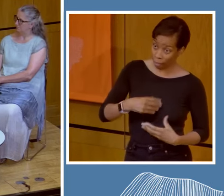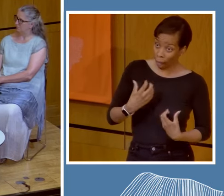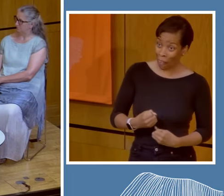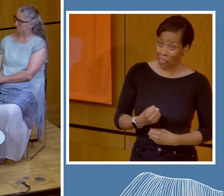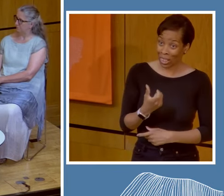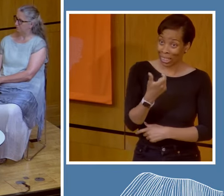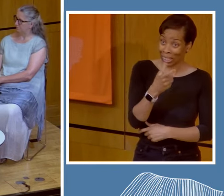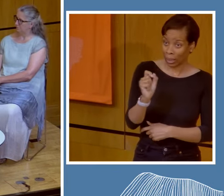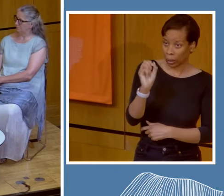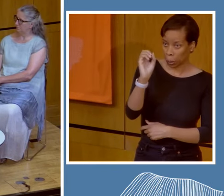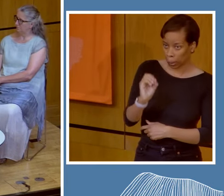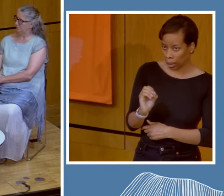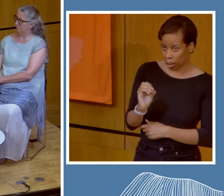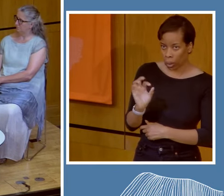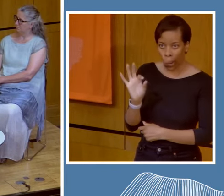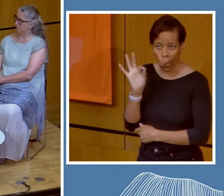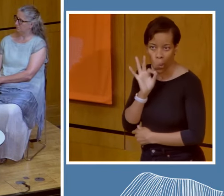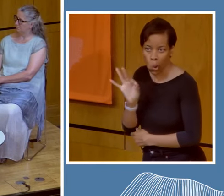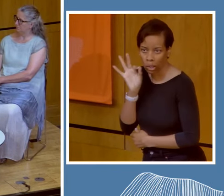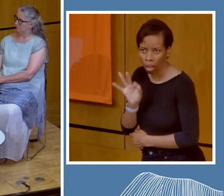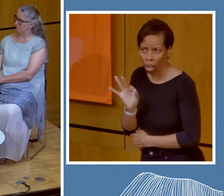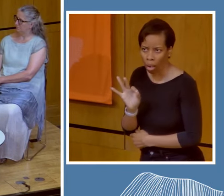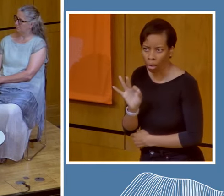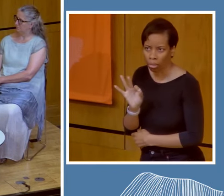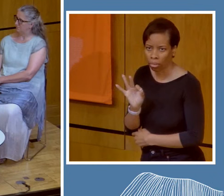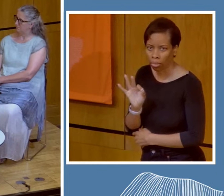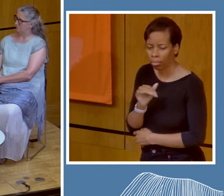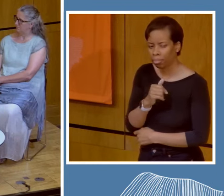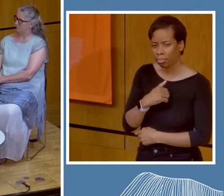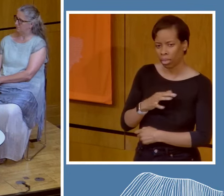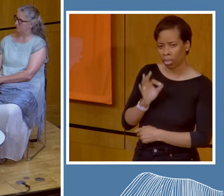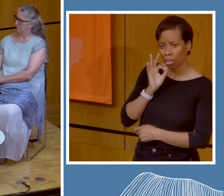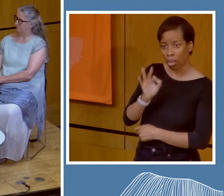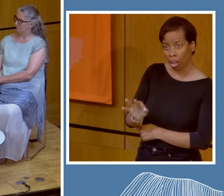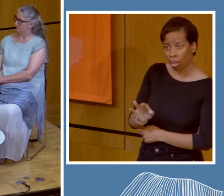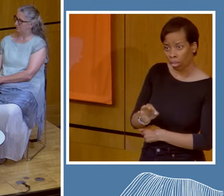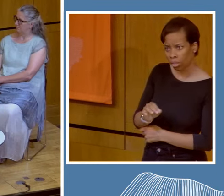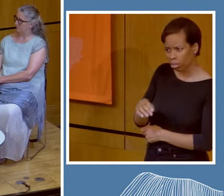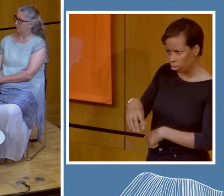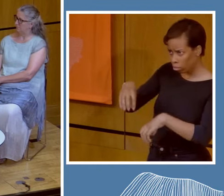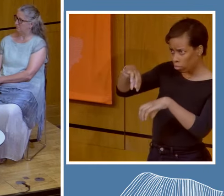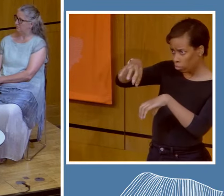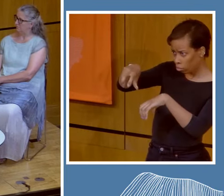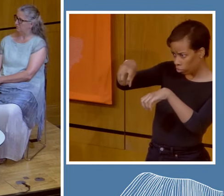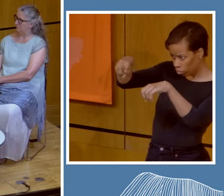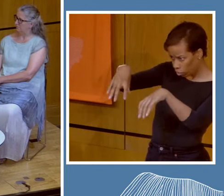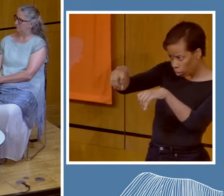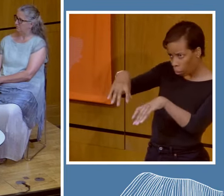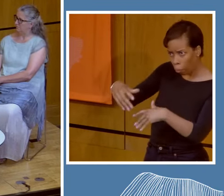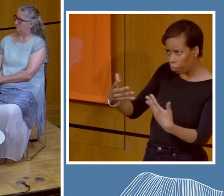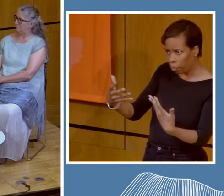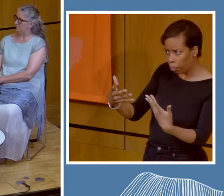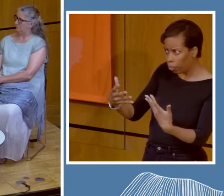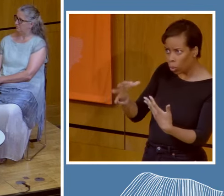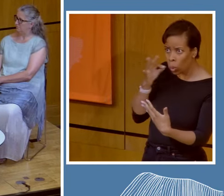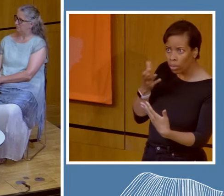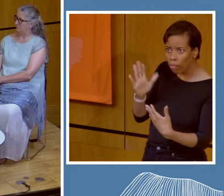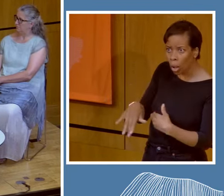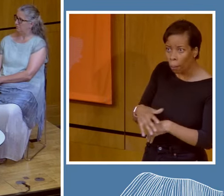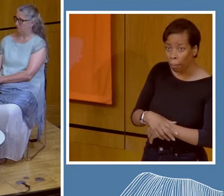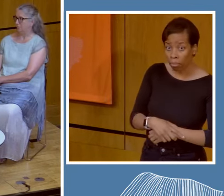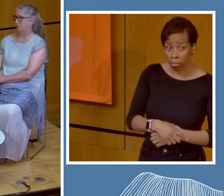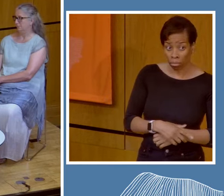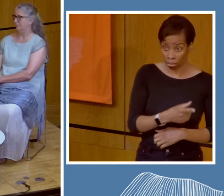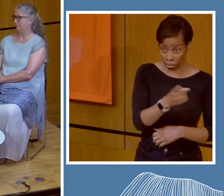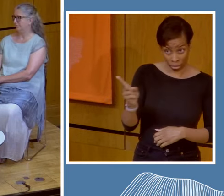of 60% water. So I always ask, where does your water come from out of your tap? You'd surprised how many people